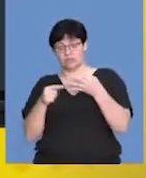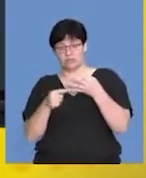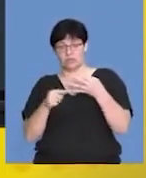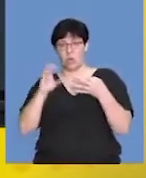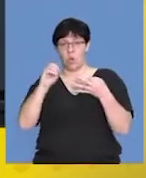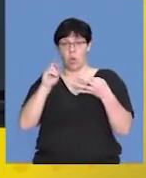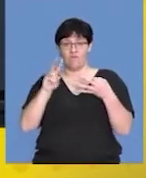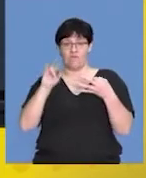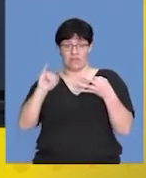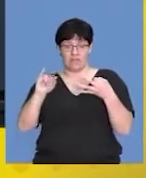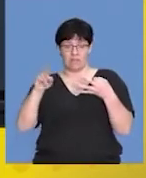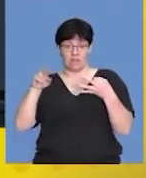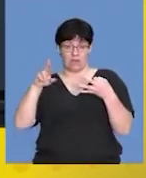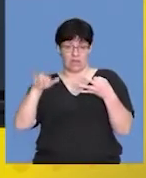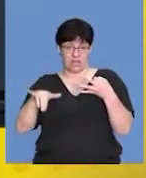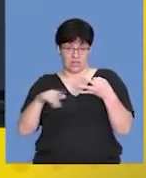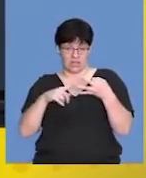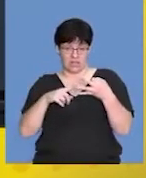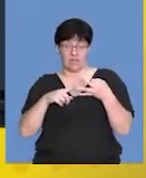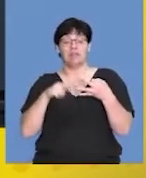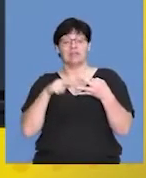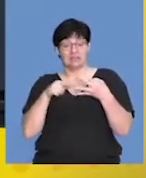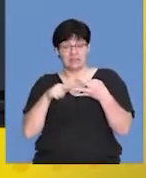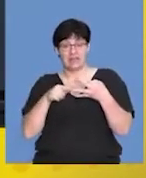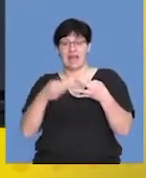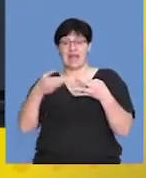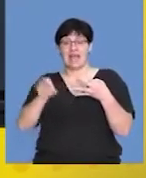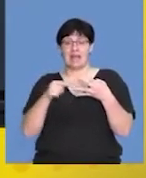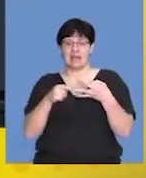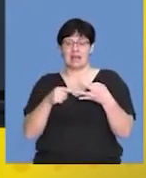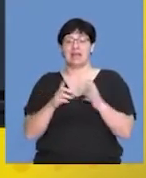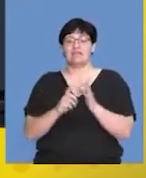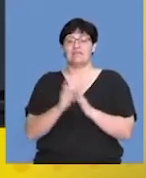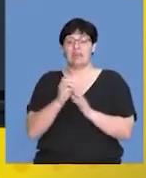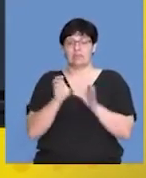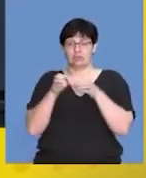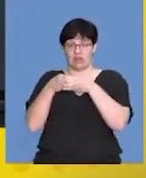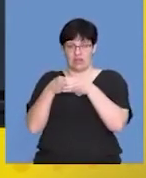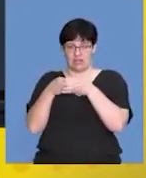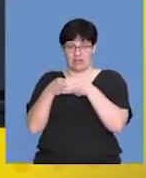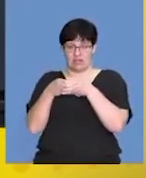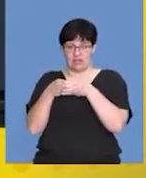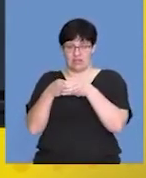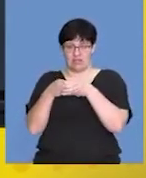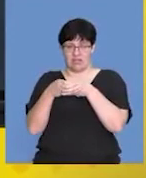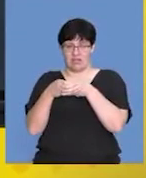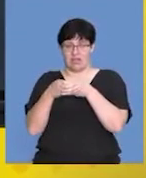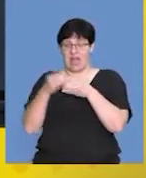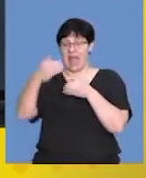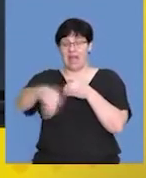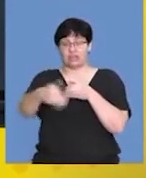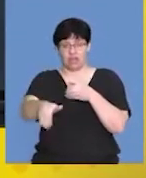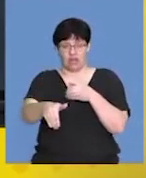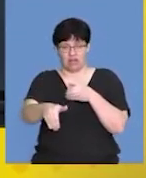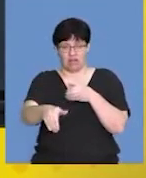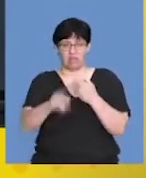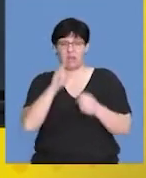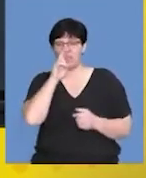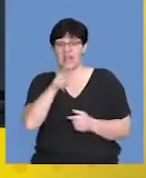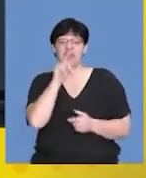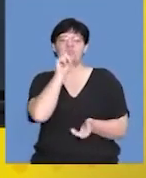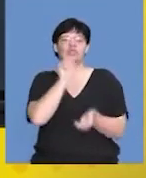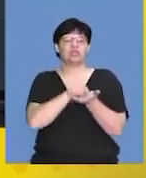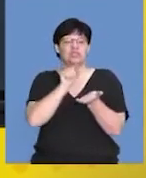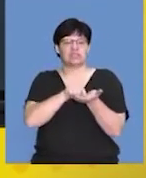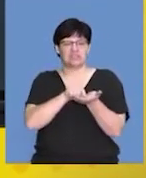oviparous, oviparous refers to an egg that develops in a shell. Well, that's external. So if we think of a